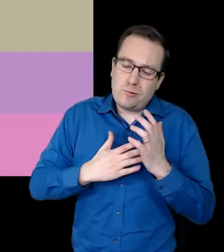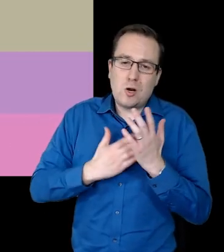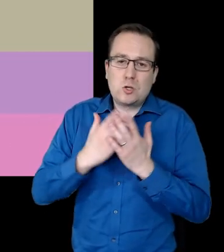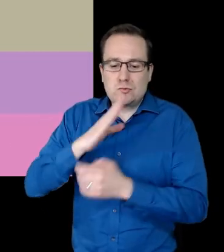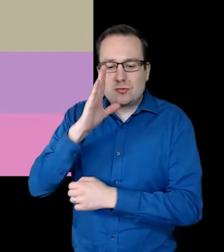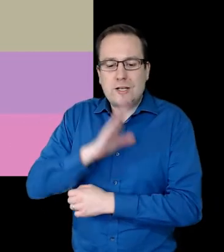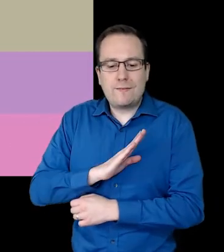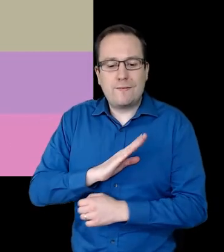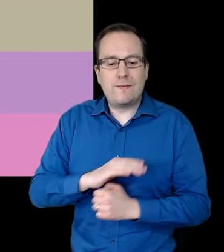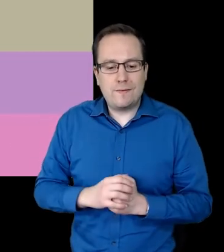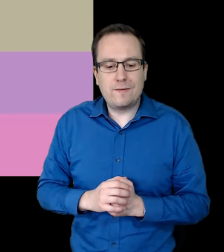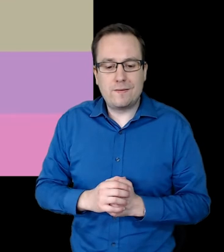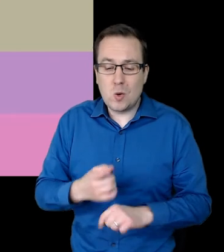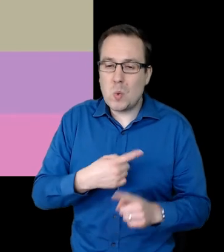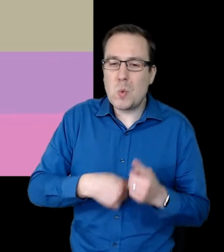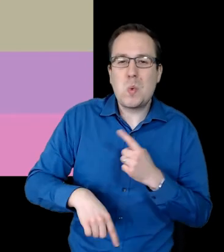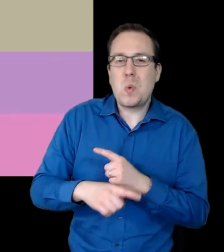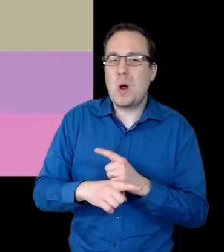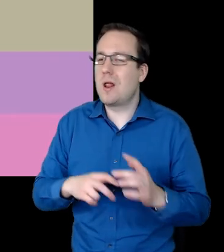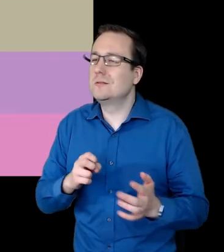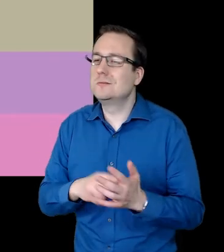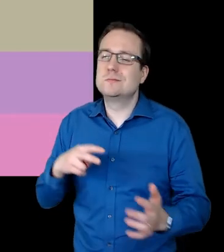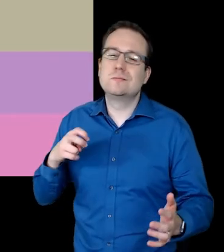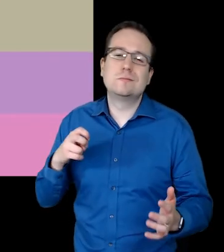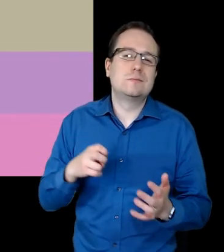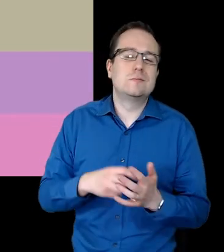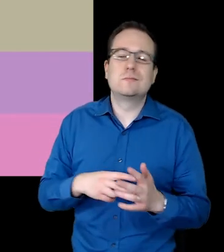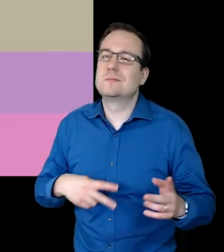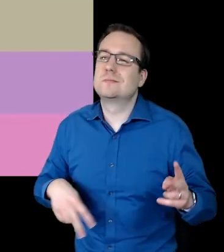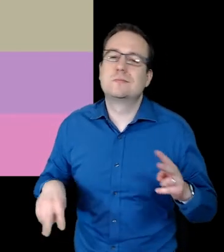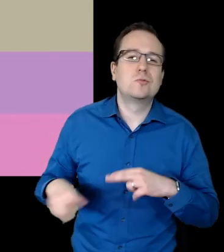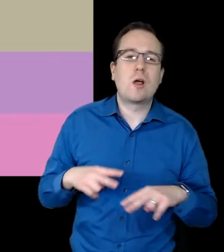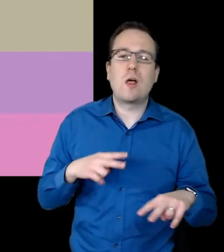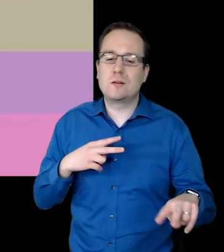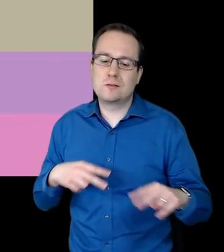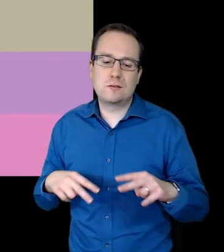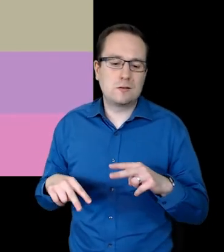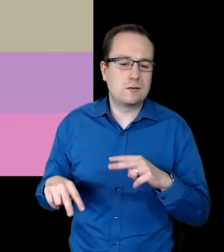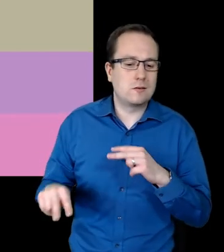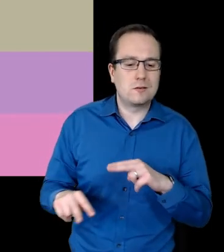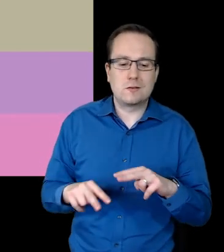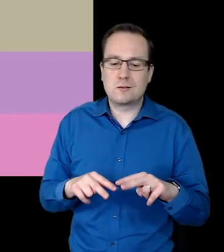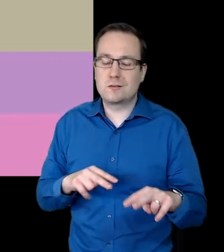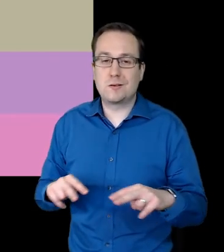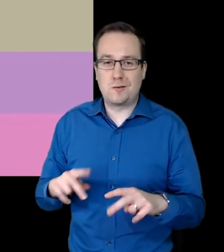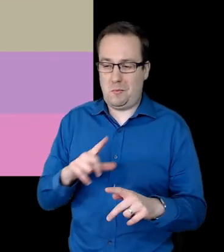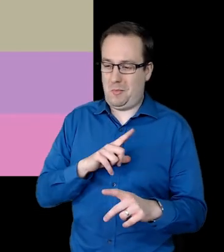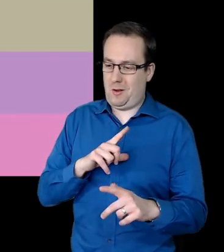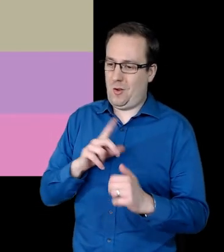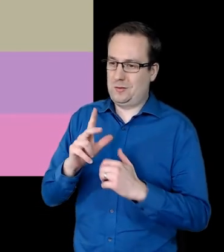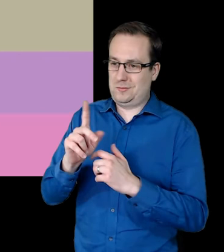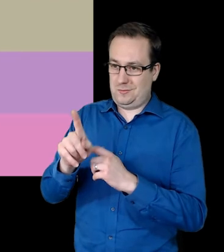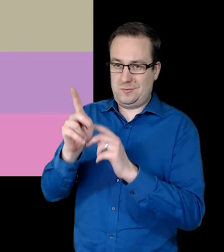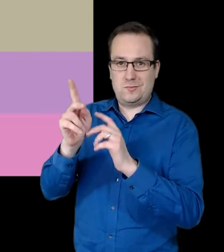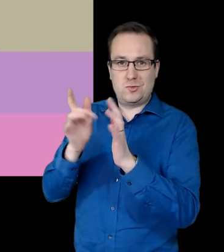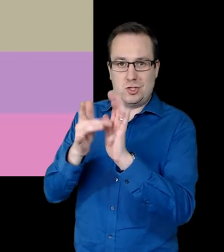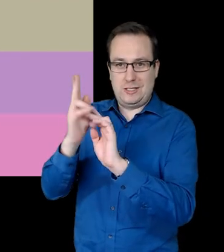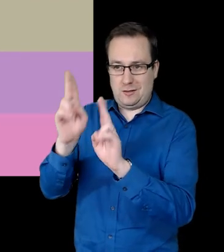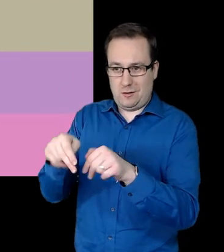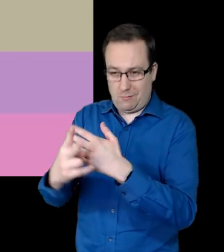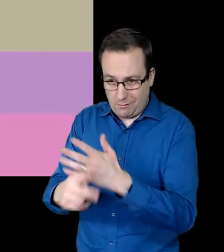We'll leap and leap and The resurrection